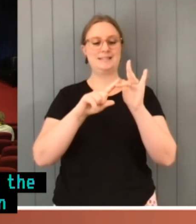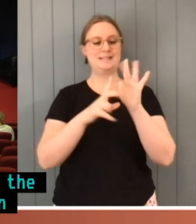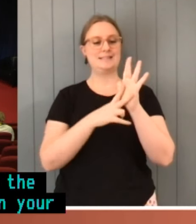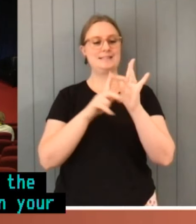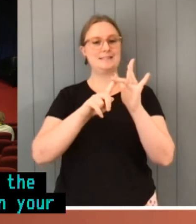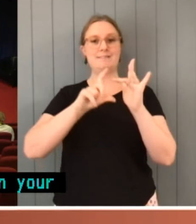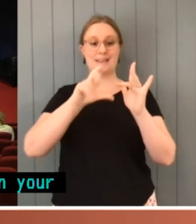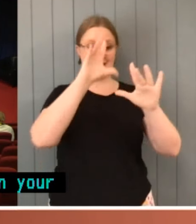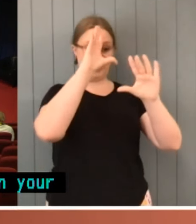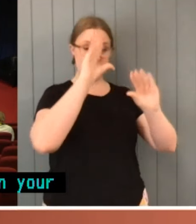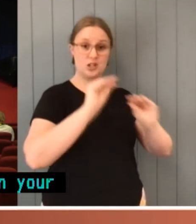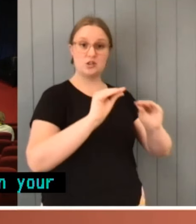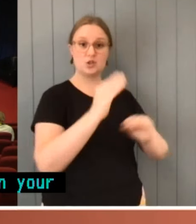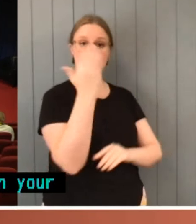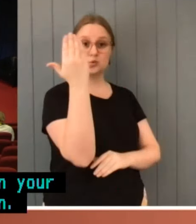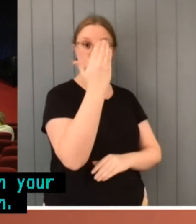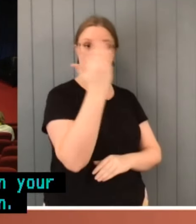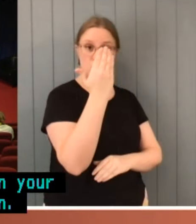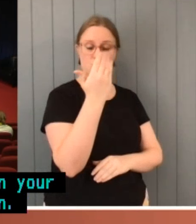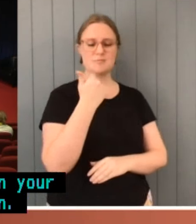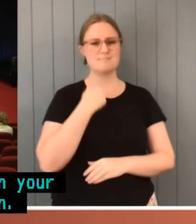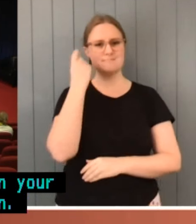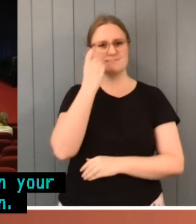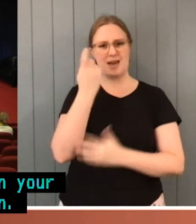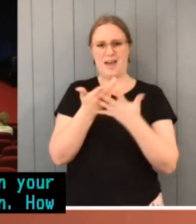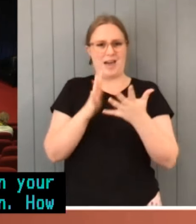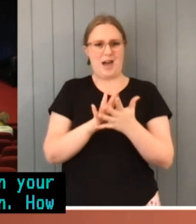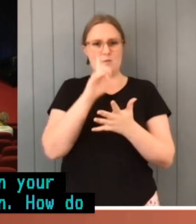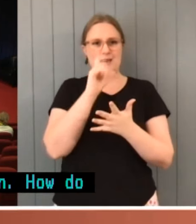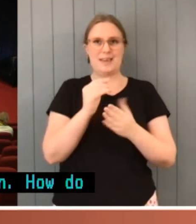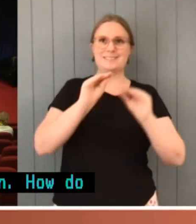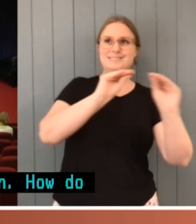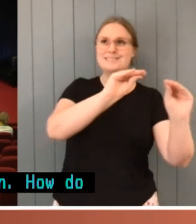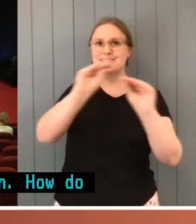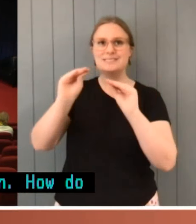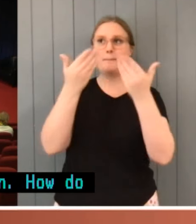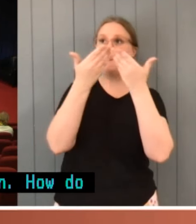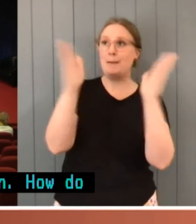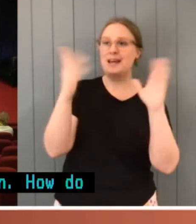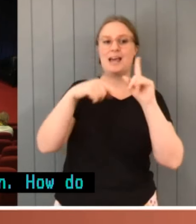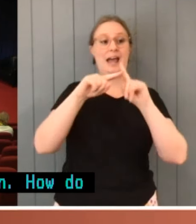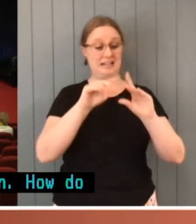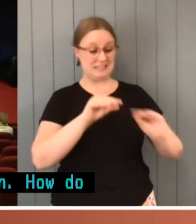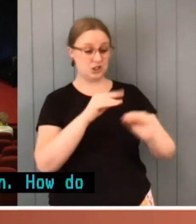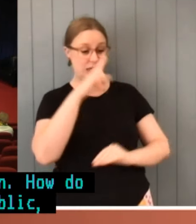convey simply to the public, and particularly young people, the importance of